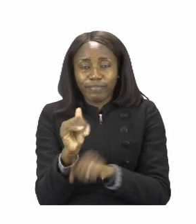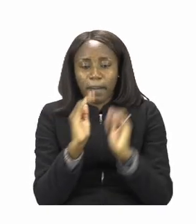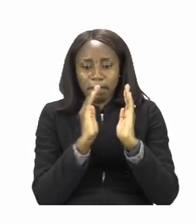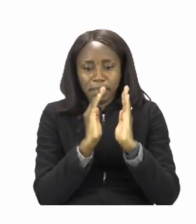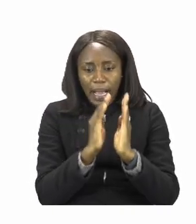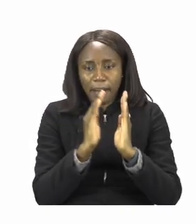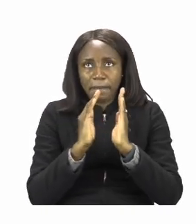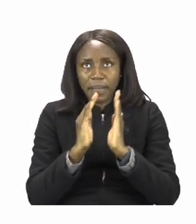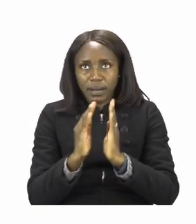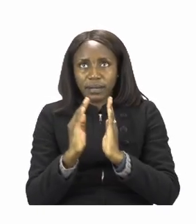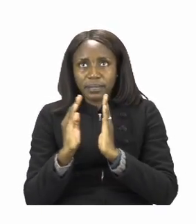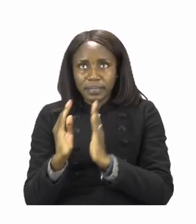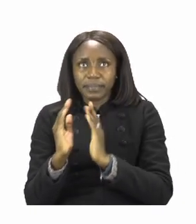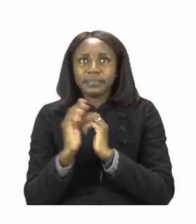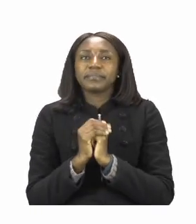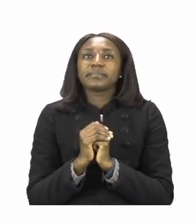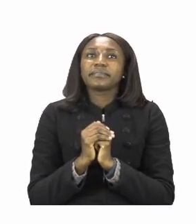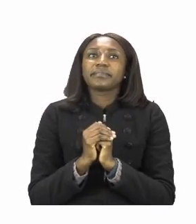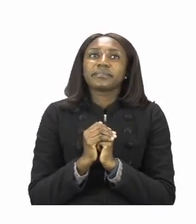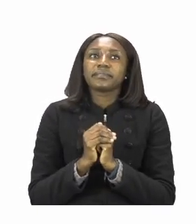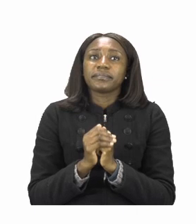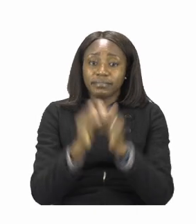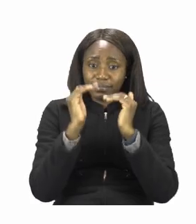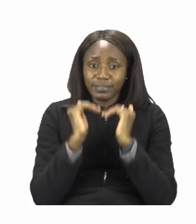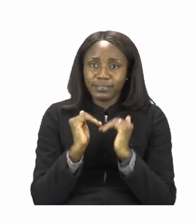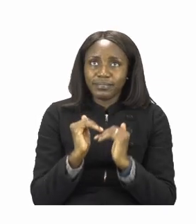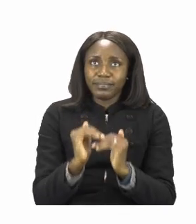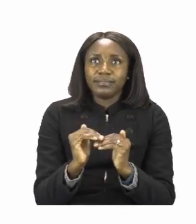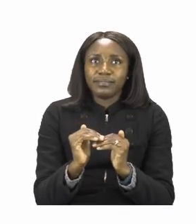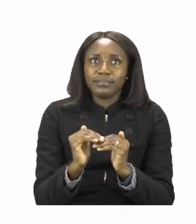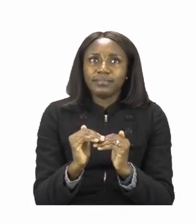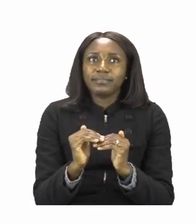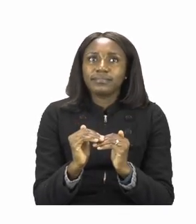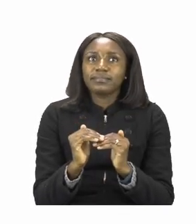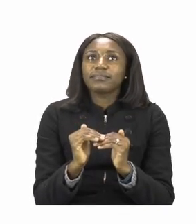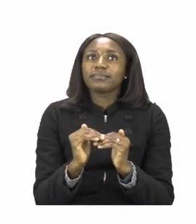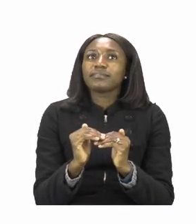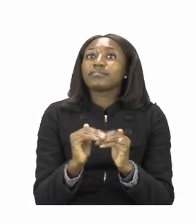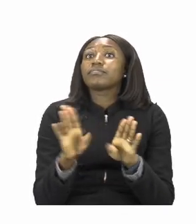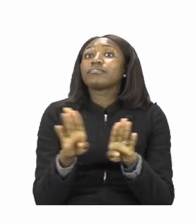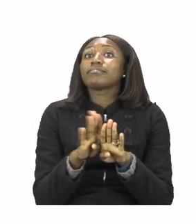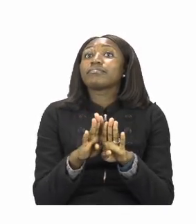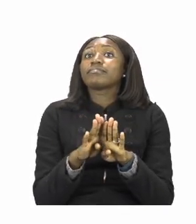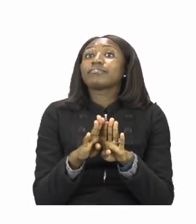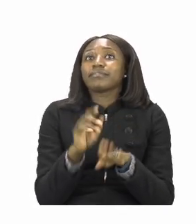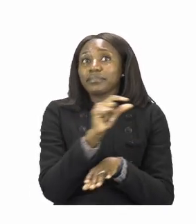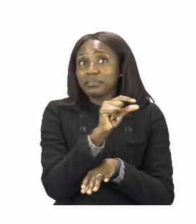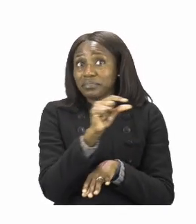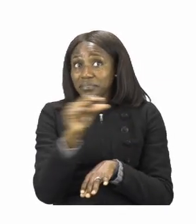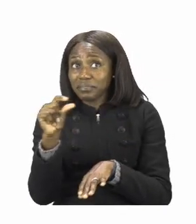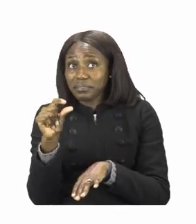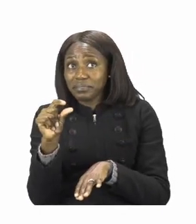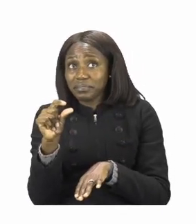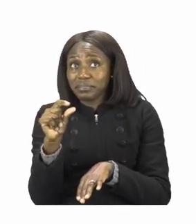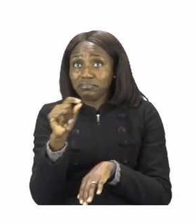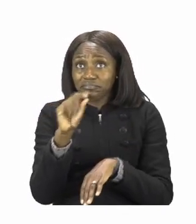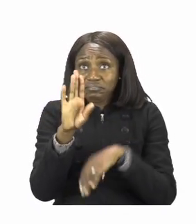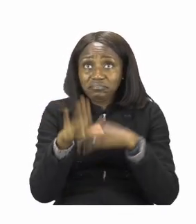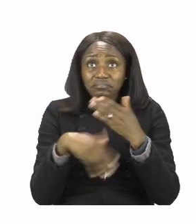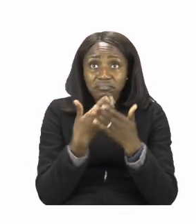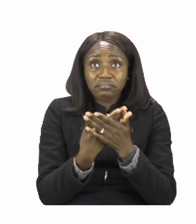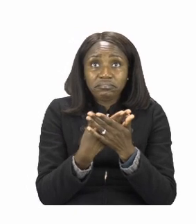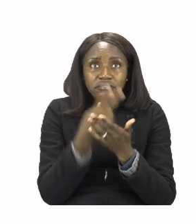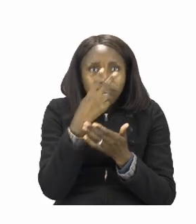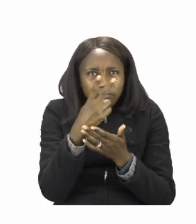After that, our next task is to make sentences for each picture in the correct